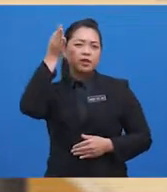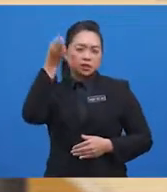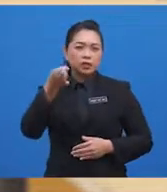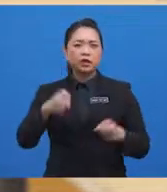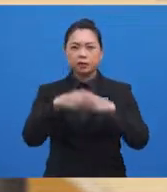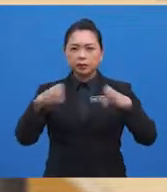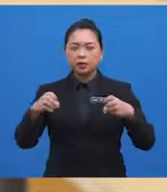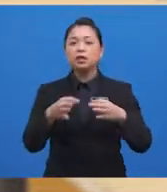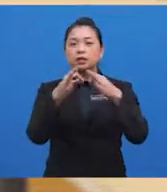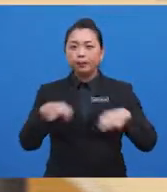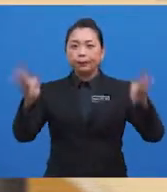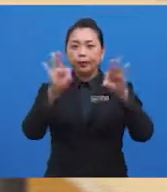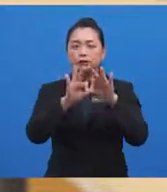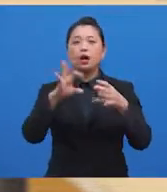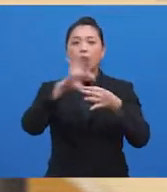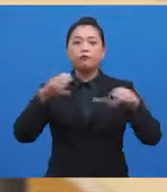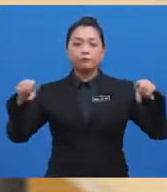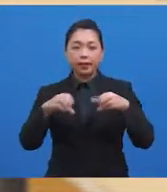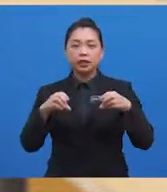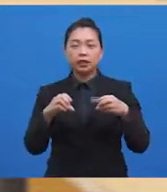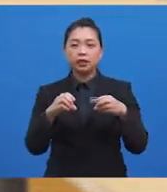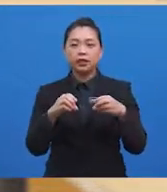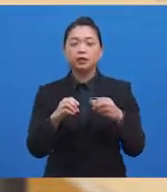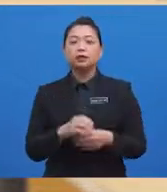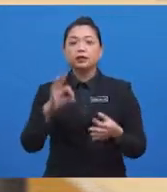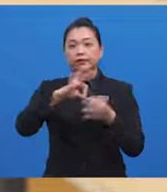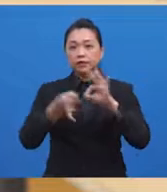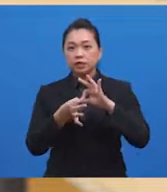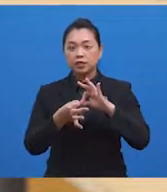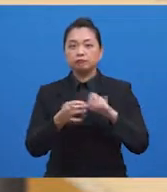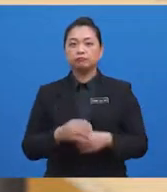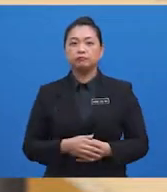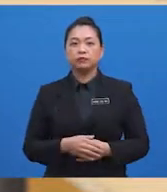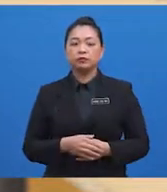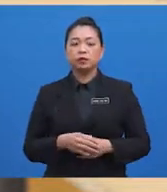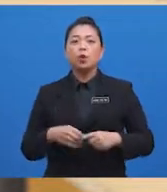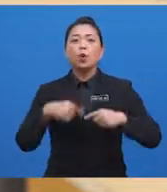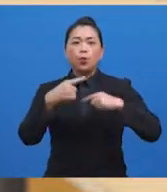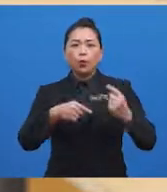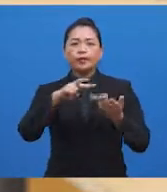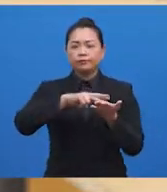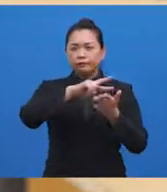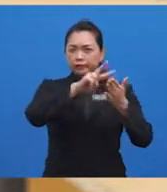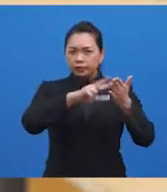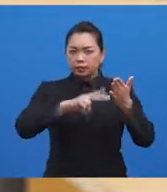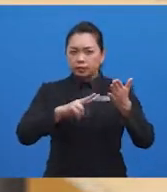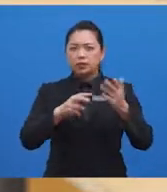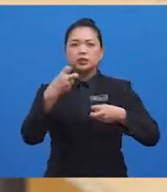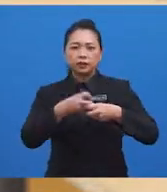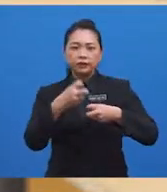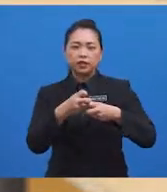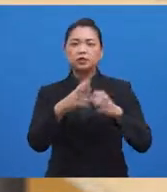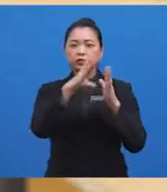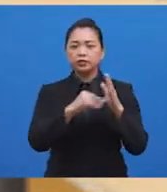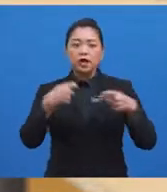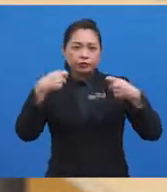importance of making inferences when reading any text. Now, when reading a particularly difficult text, try